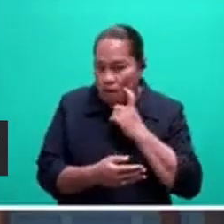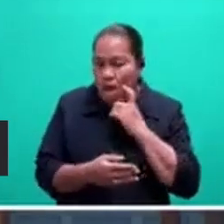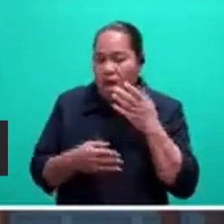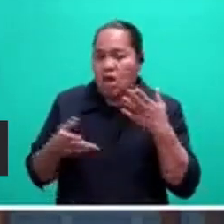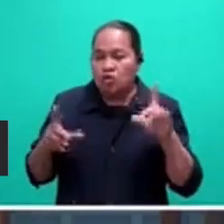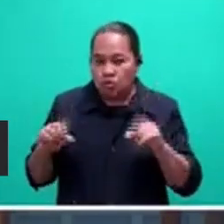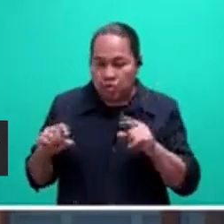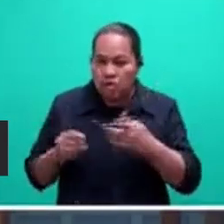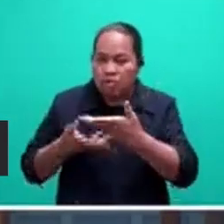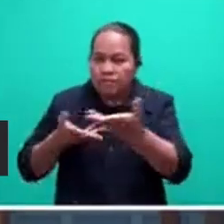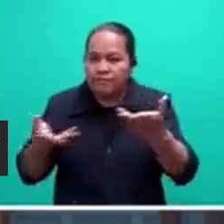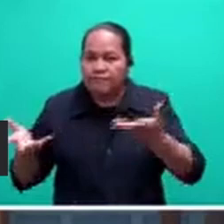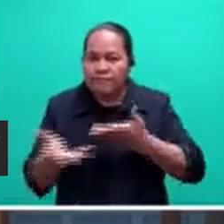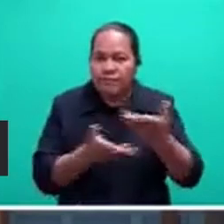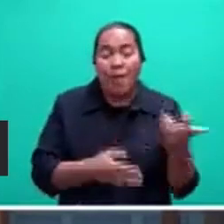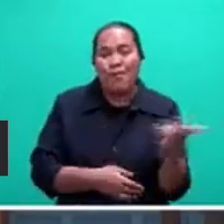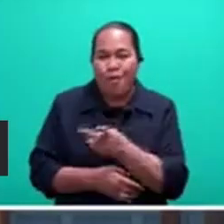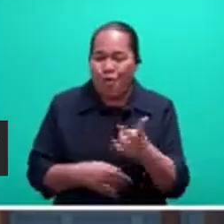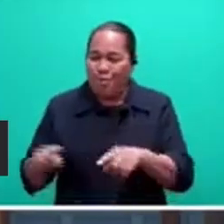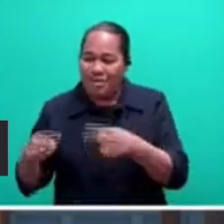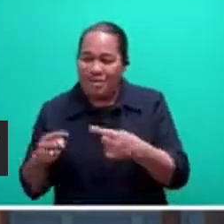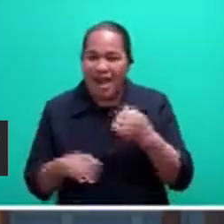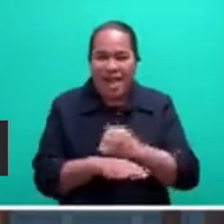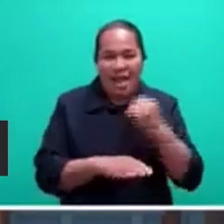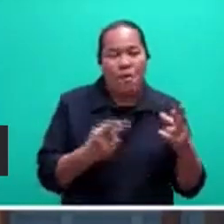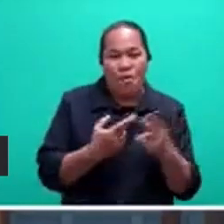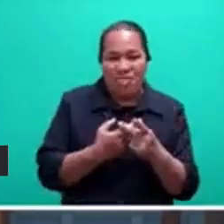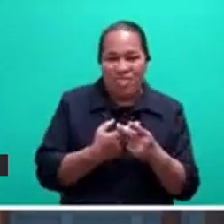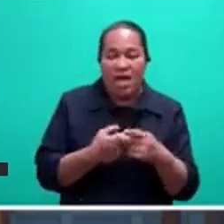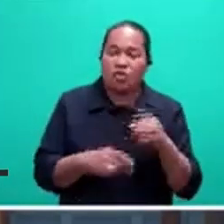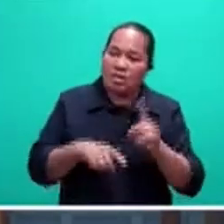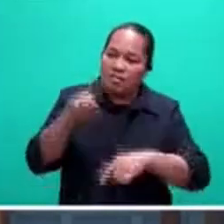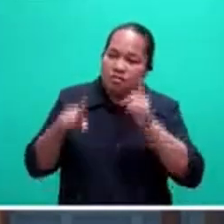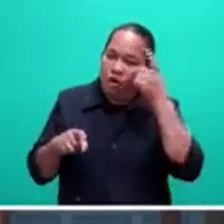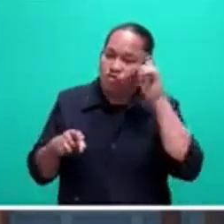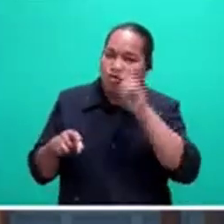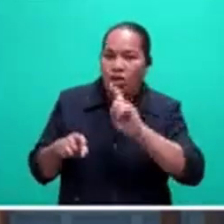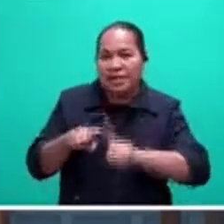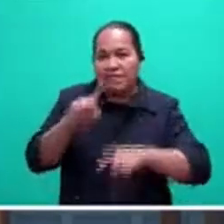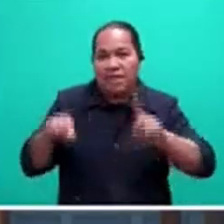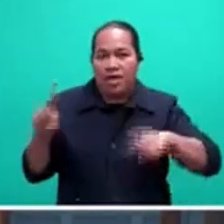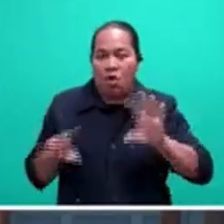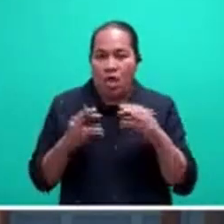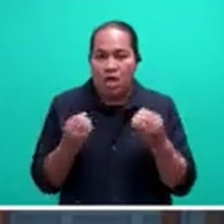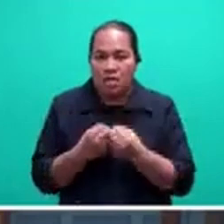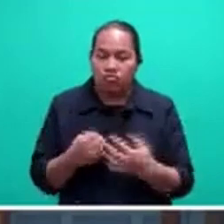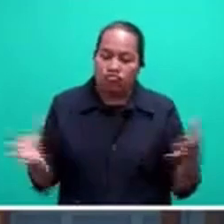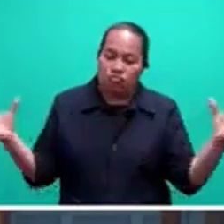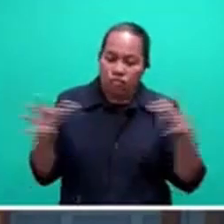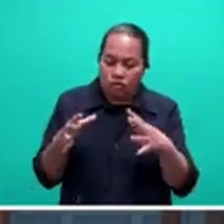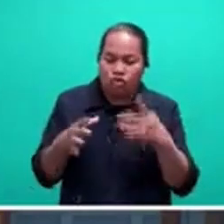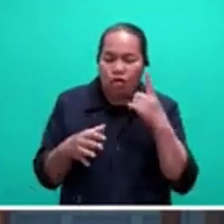these consultations on a bipartisan basis with diverse stakeholders to ensure that we